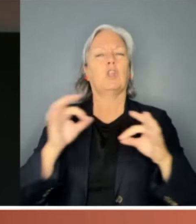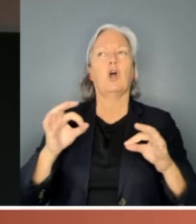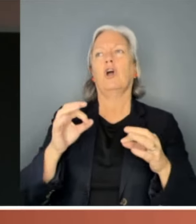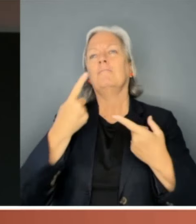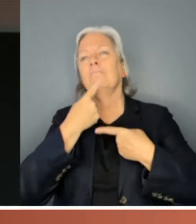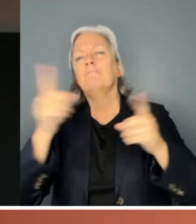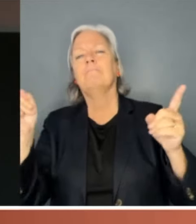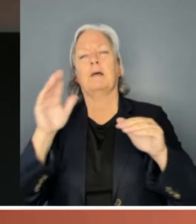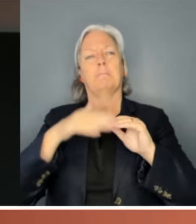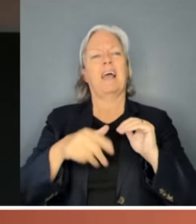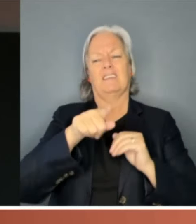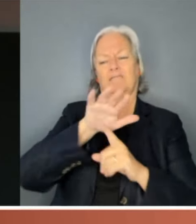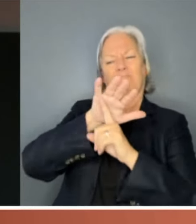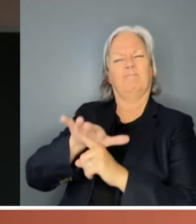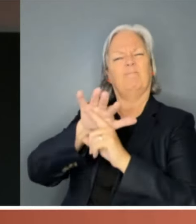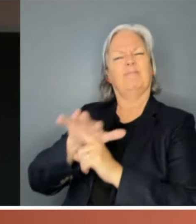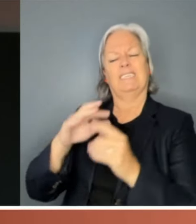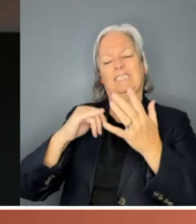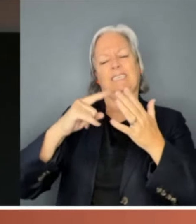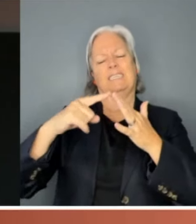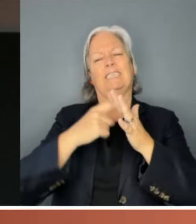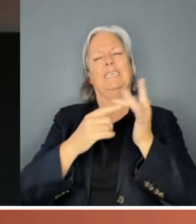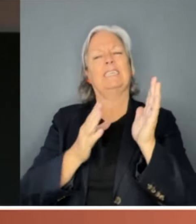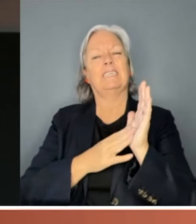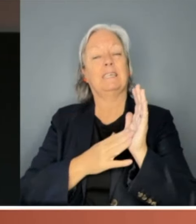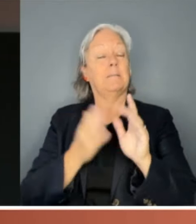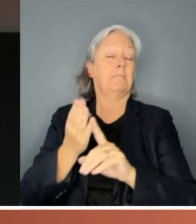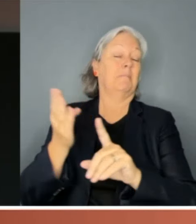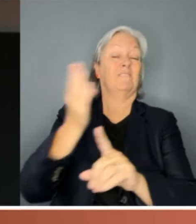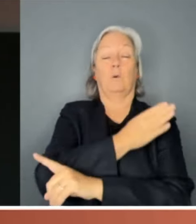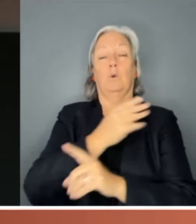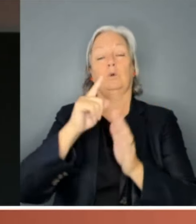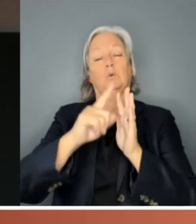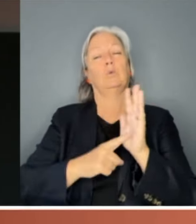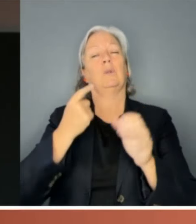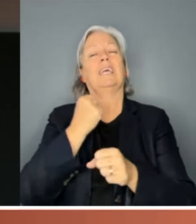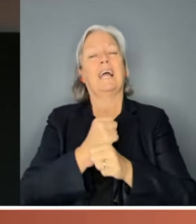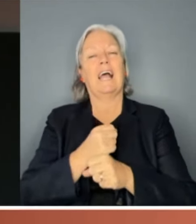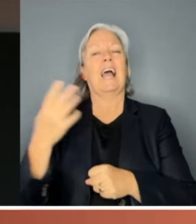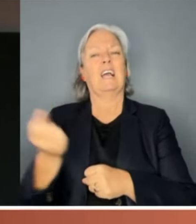parliamentarians well before Julia Gillard was forced to finally fight back.